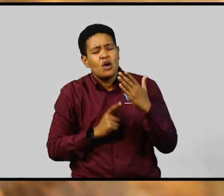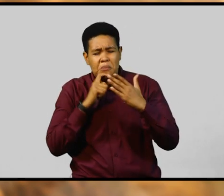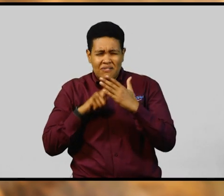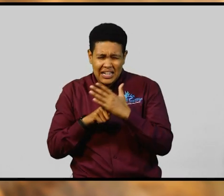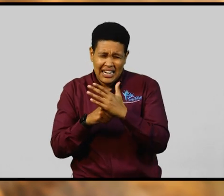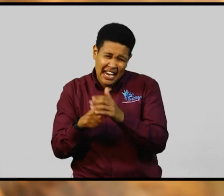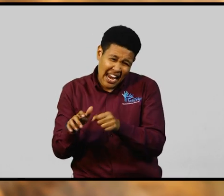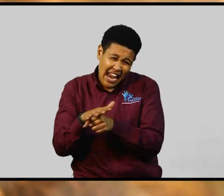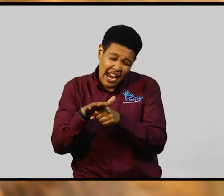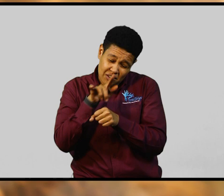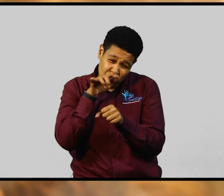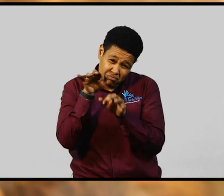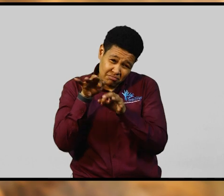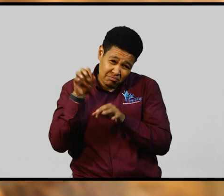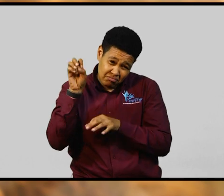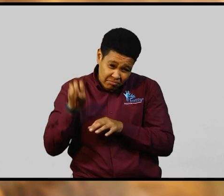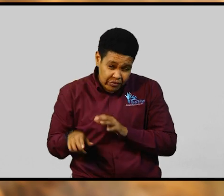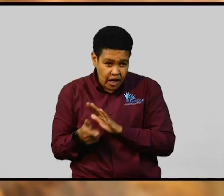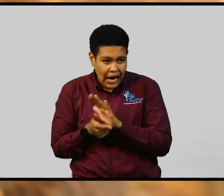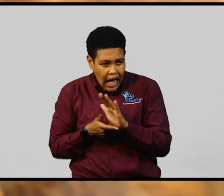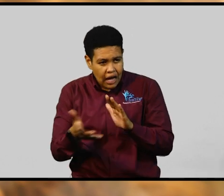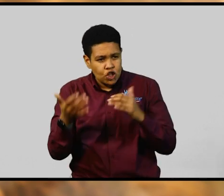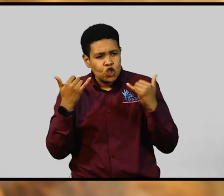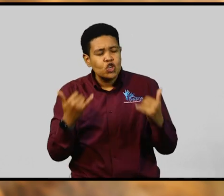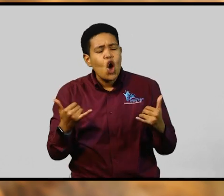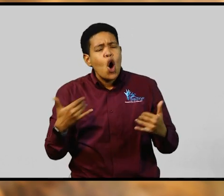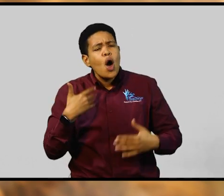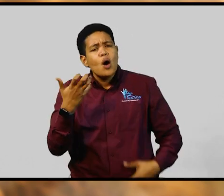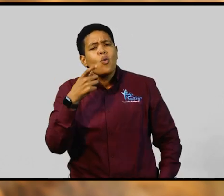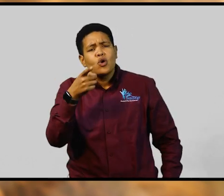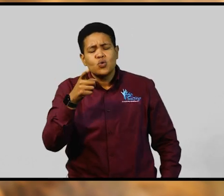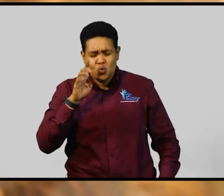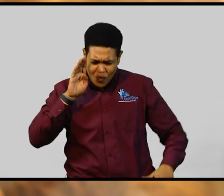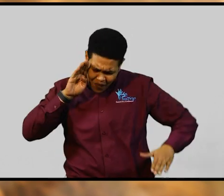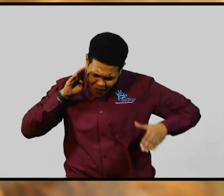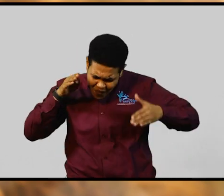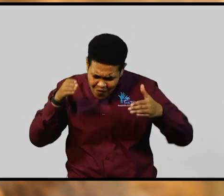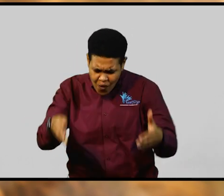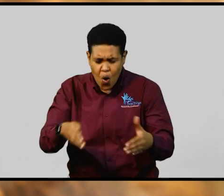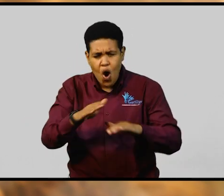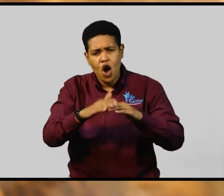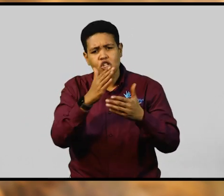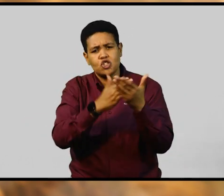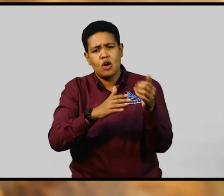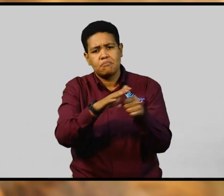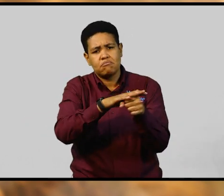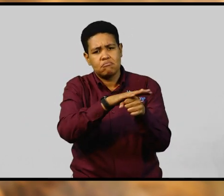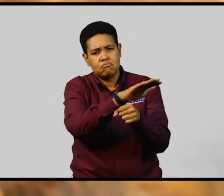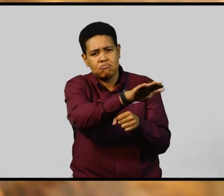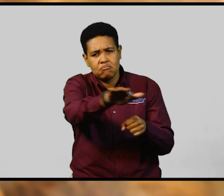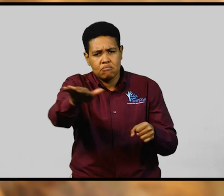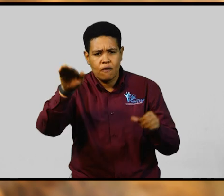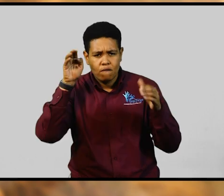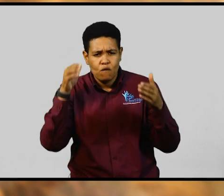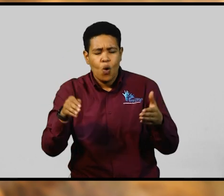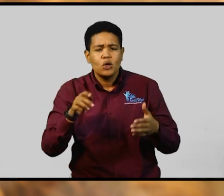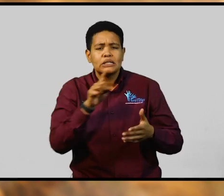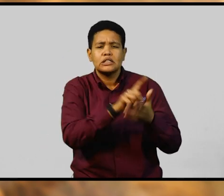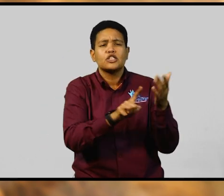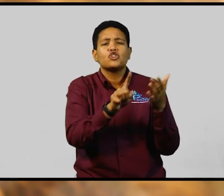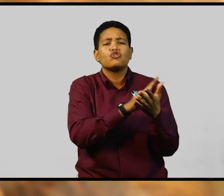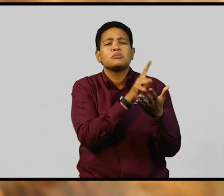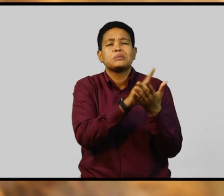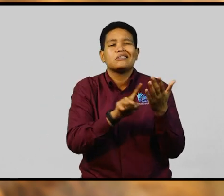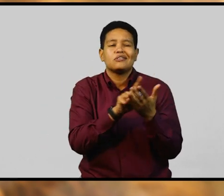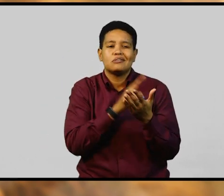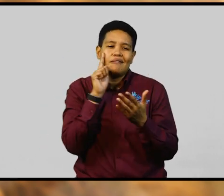highlighted in the Act. Now I'd like us to zero in on some of those areas. The issue of discrimination, for instance,